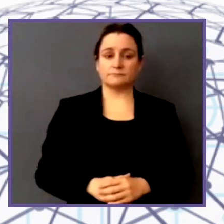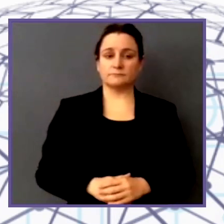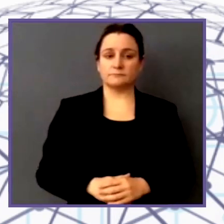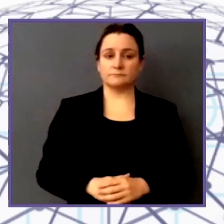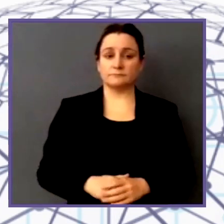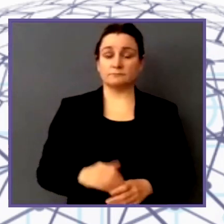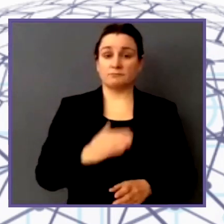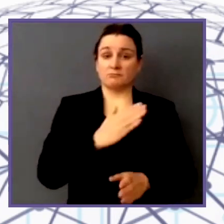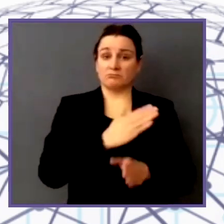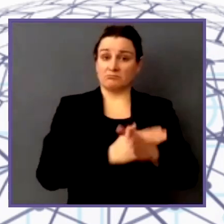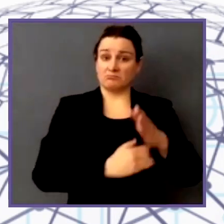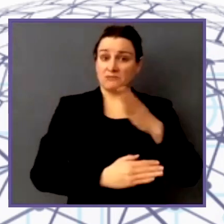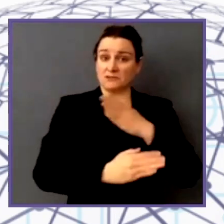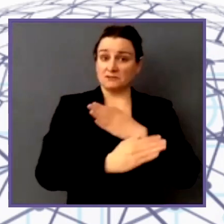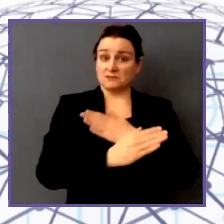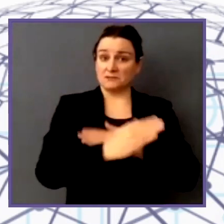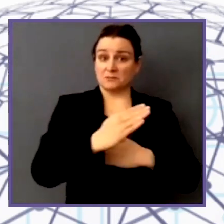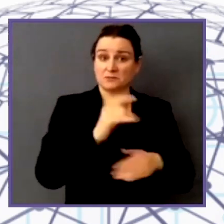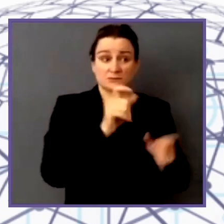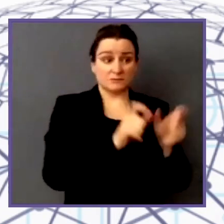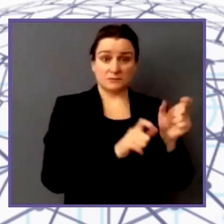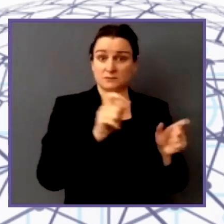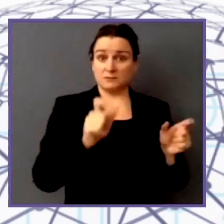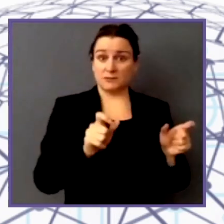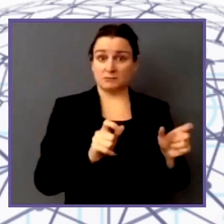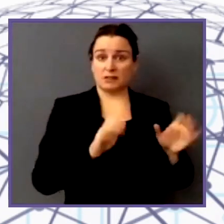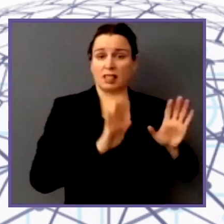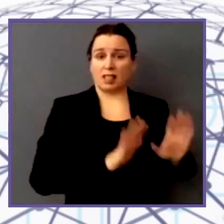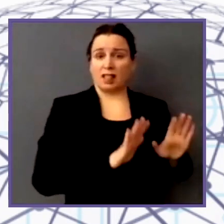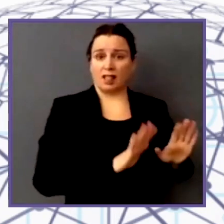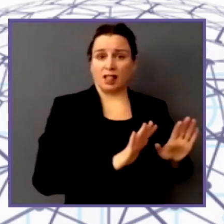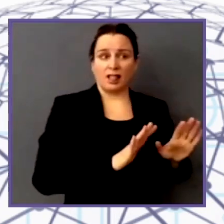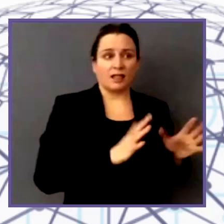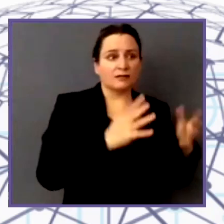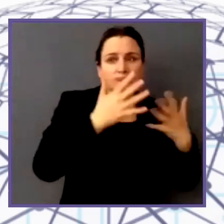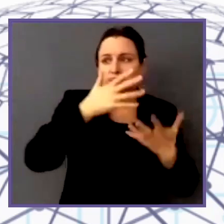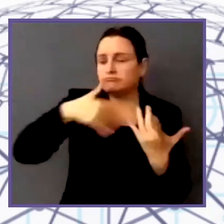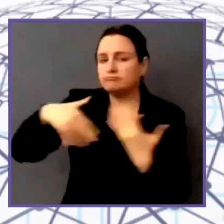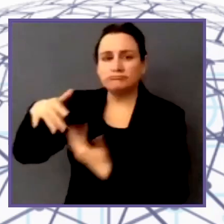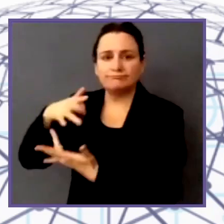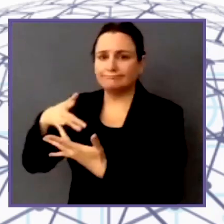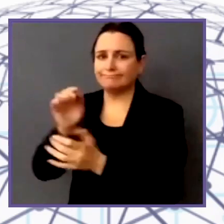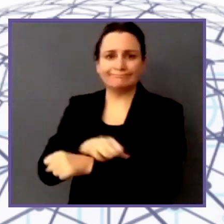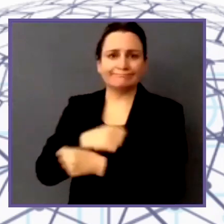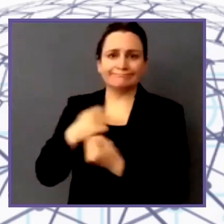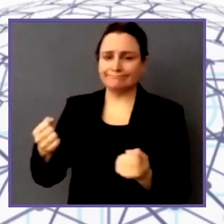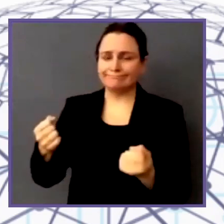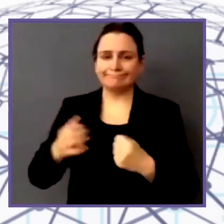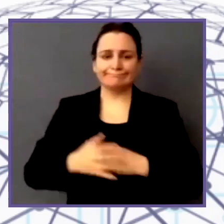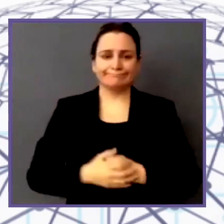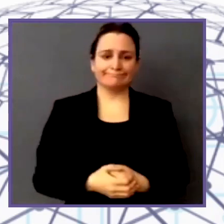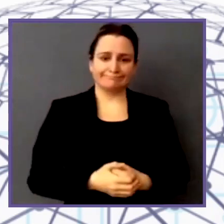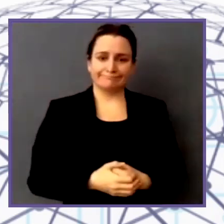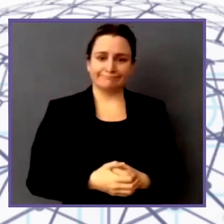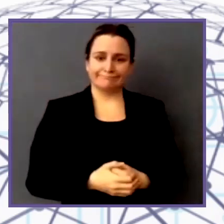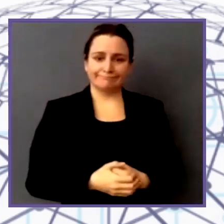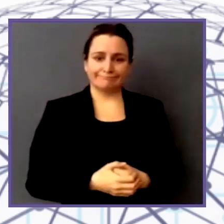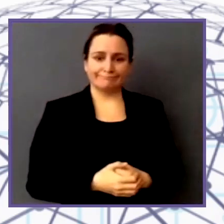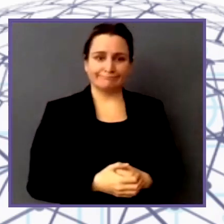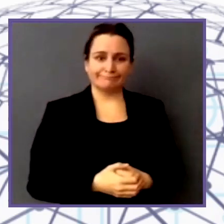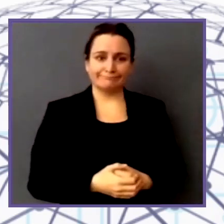real risk to life. For example, because of below freezing temperatures, people have to heat their informal tents